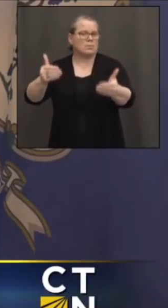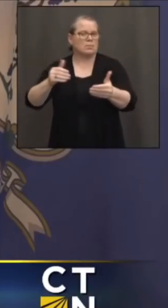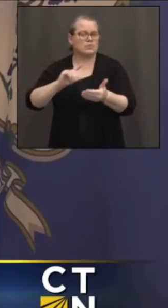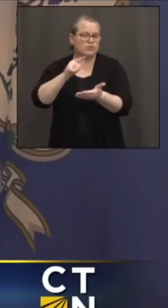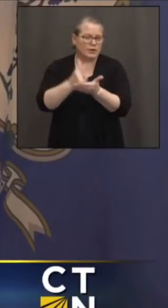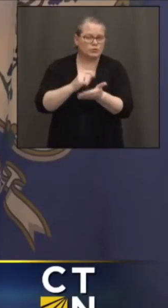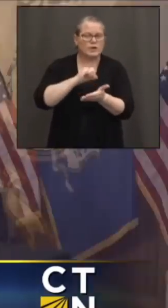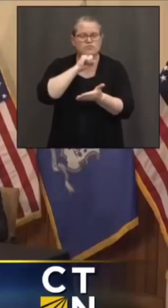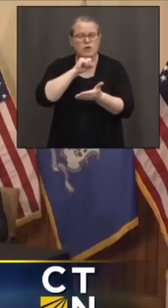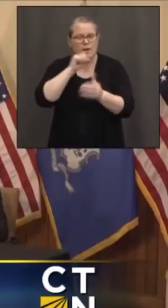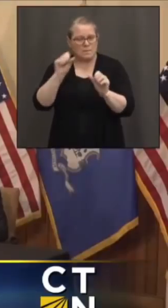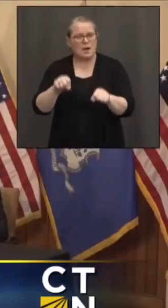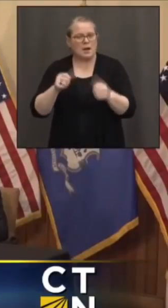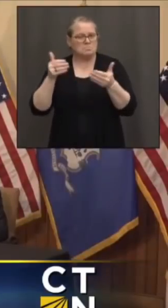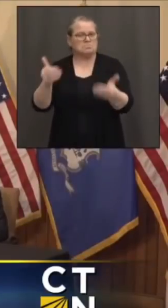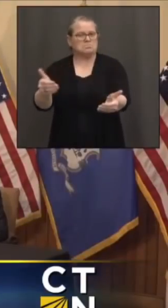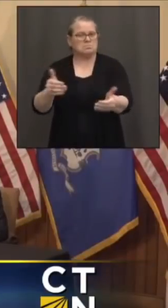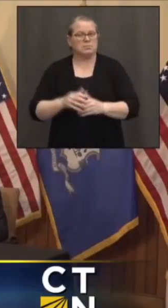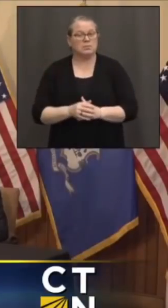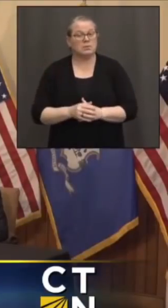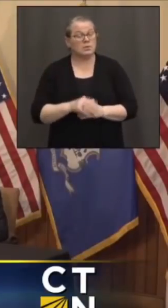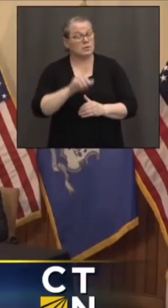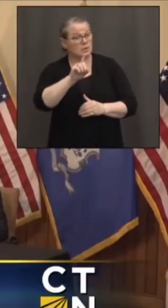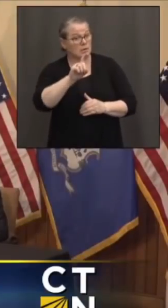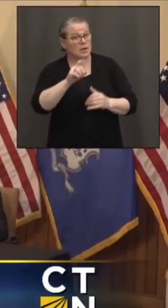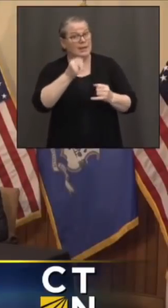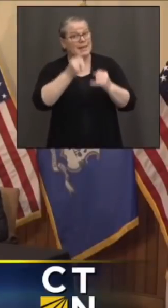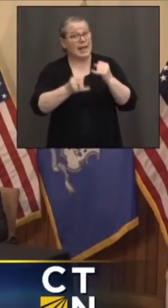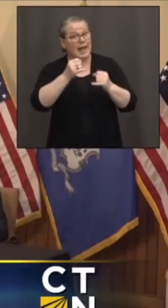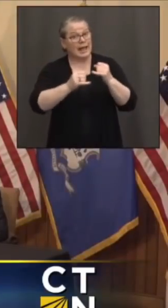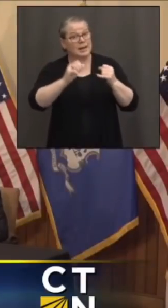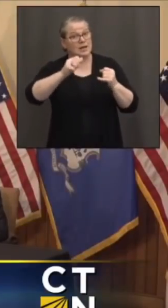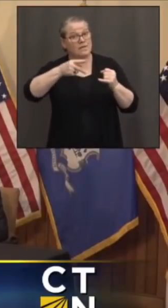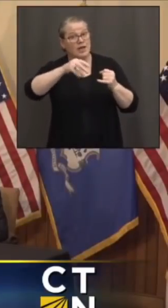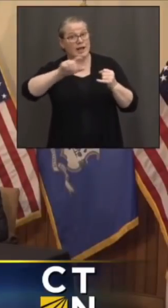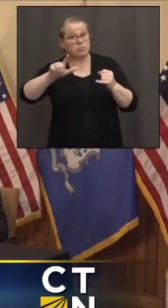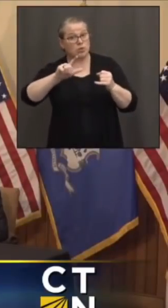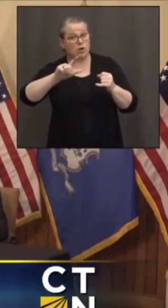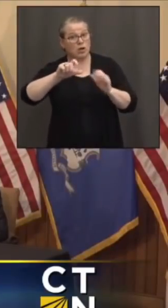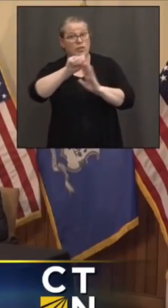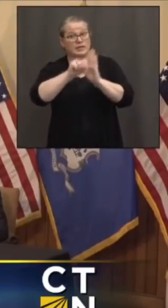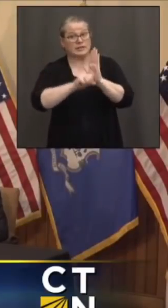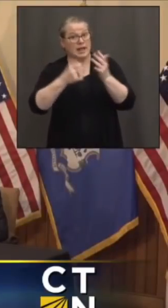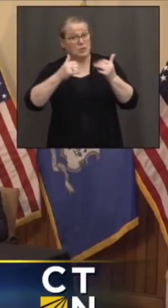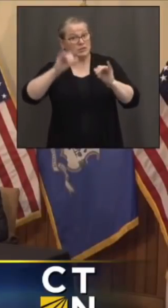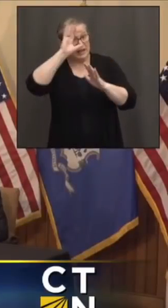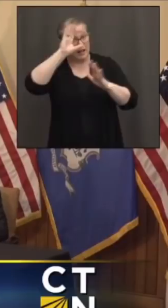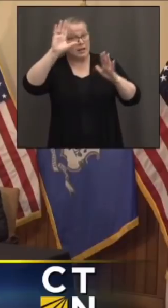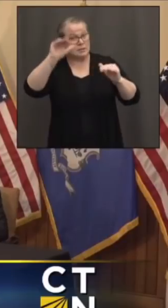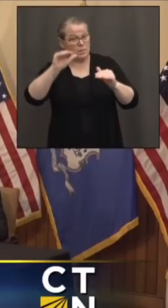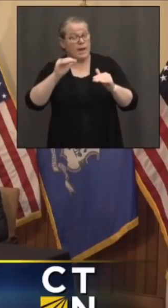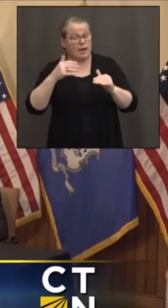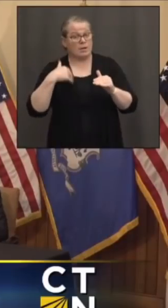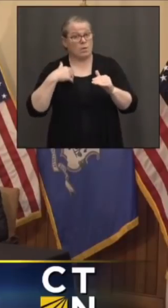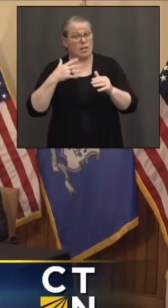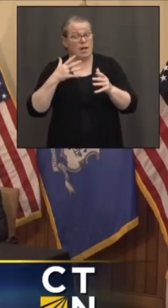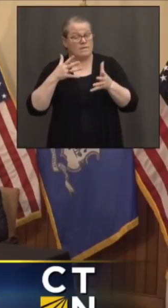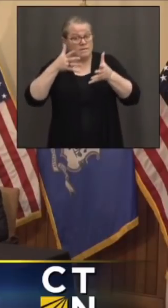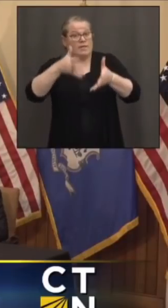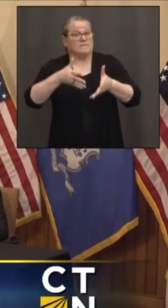And is it still expected that at the end of April, the state will start seeing a vaccine surplus or has that now changed due to J&J?